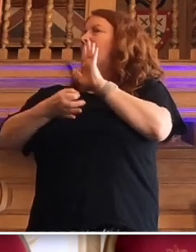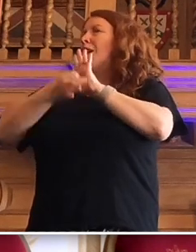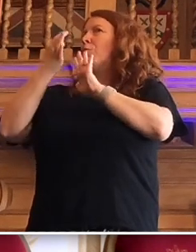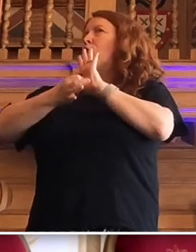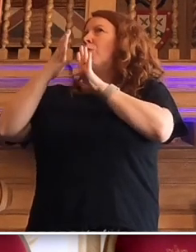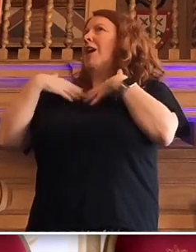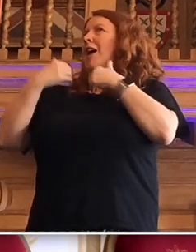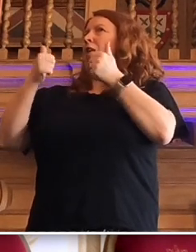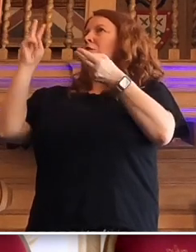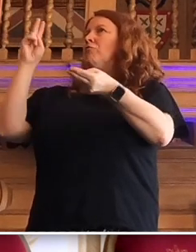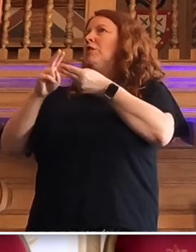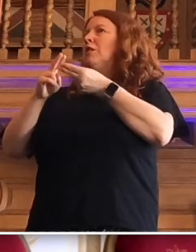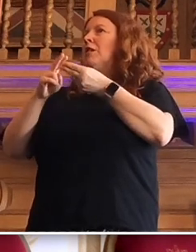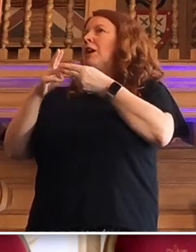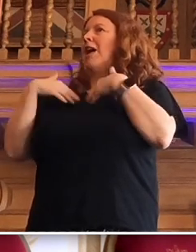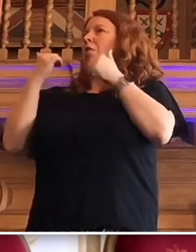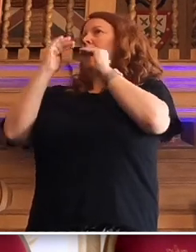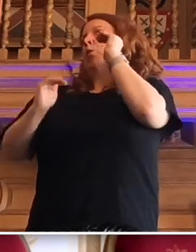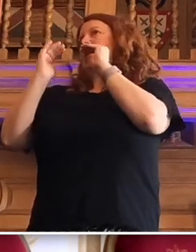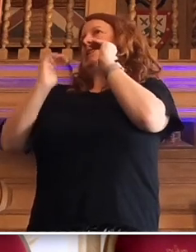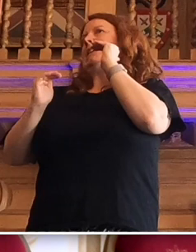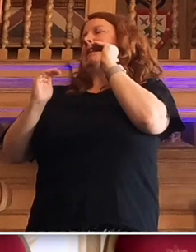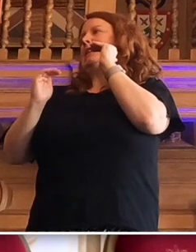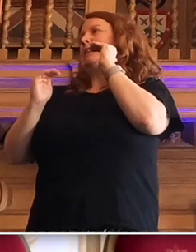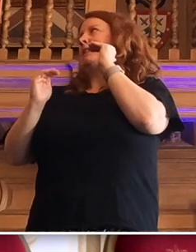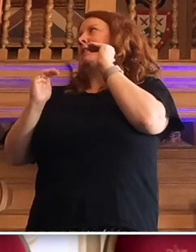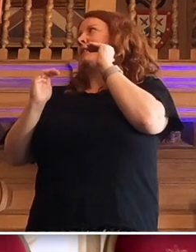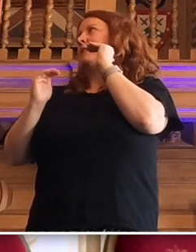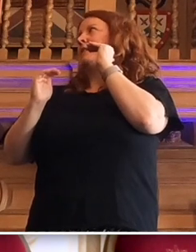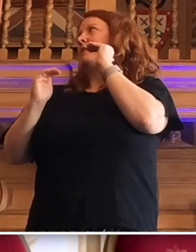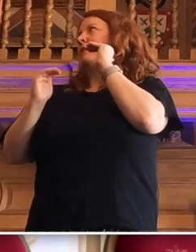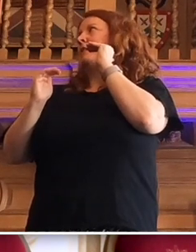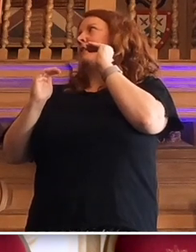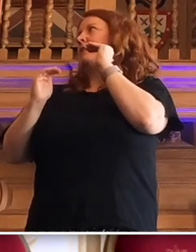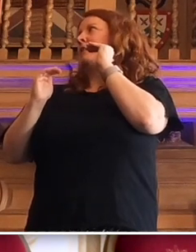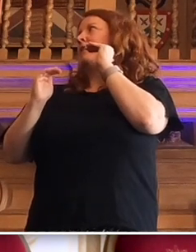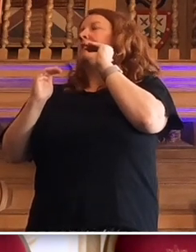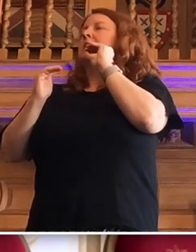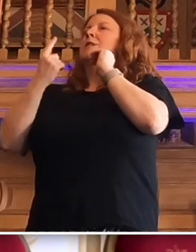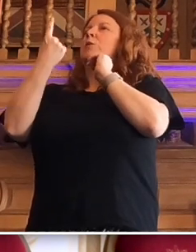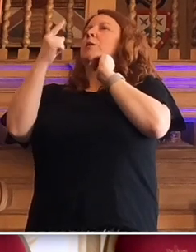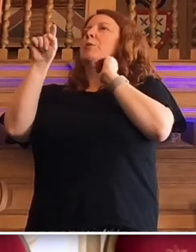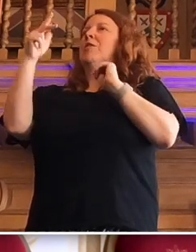health and reduce health inequalities. They have £1.3